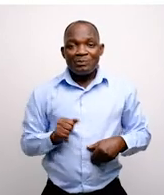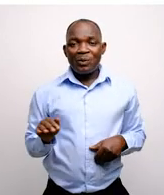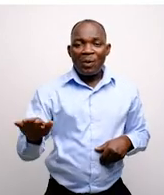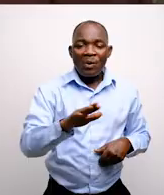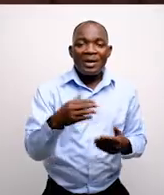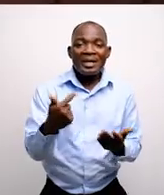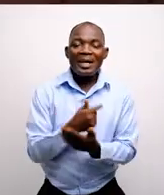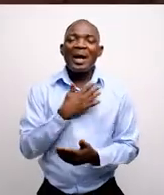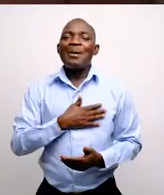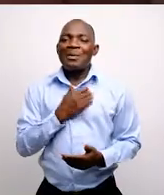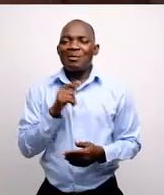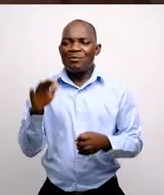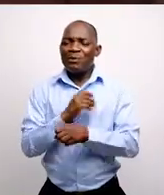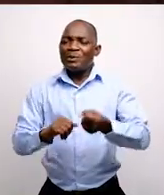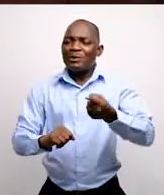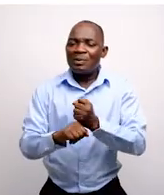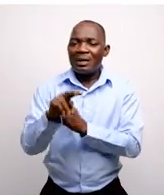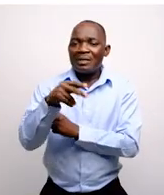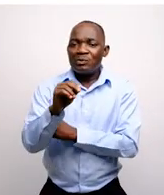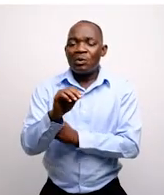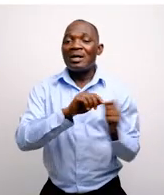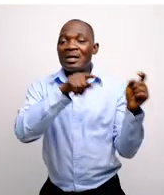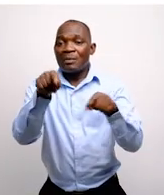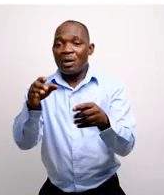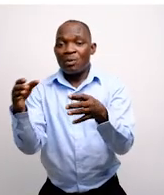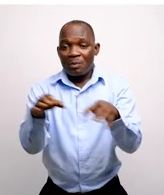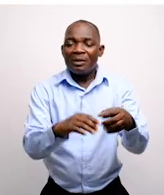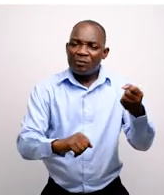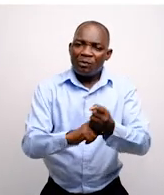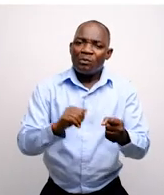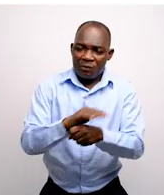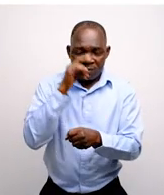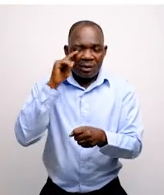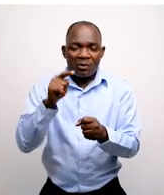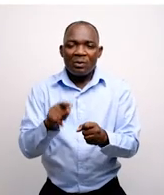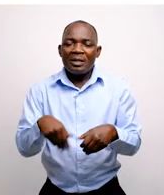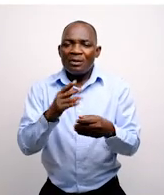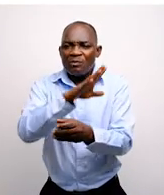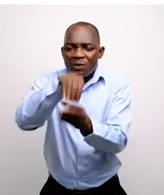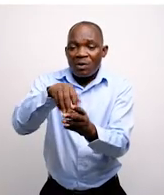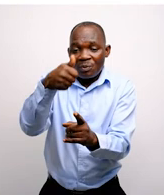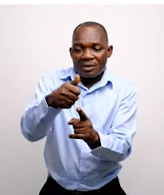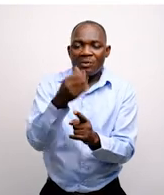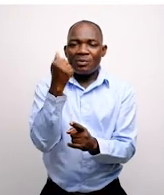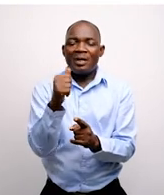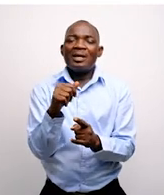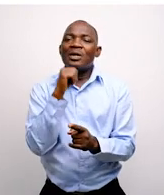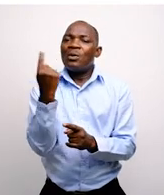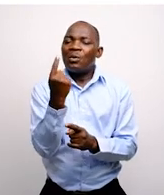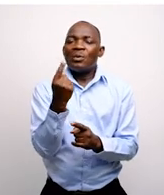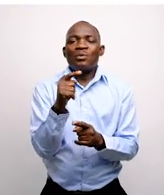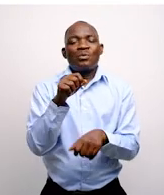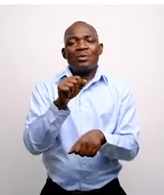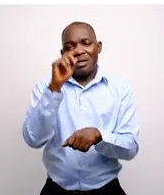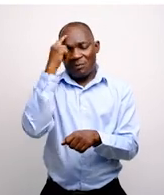that the youth of Ghana should support NGOs when they come to their communities by getting involved because